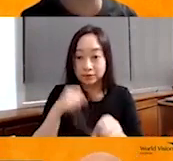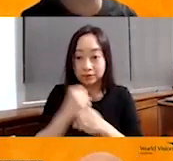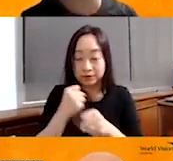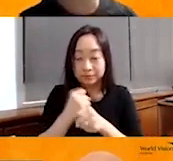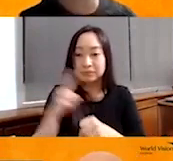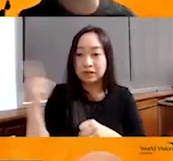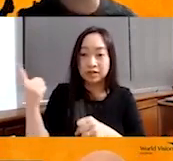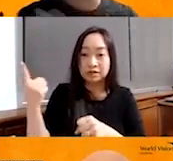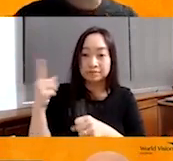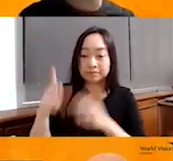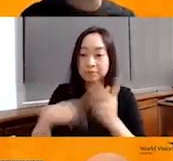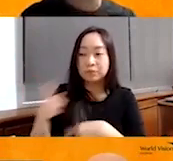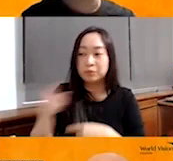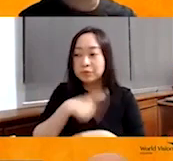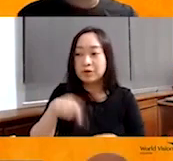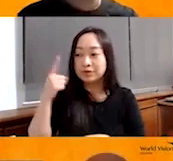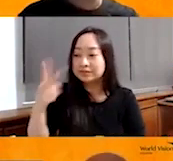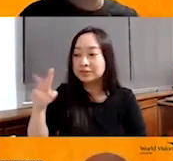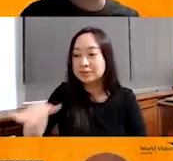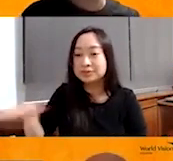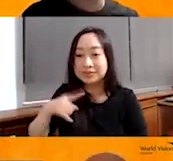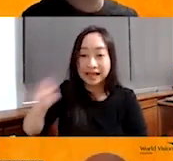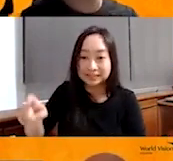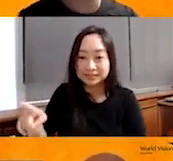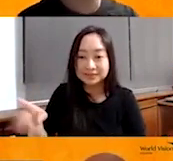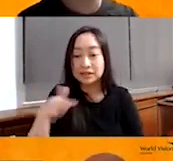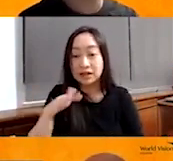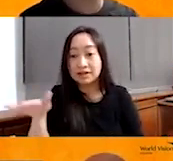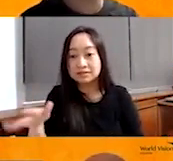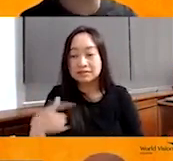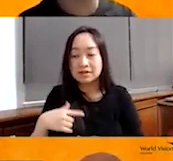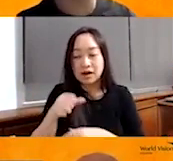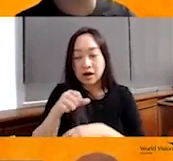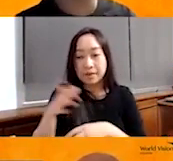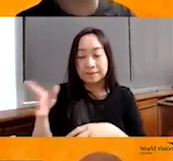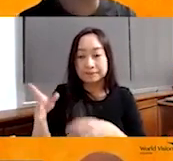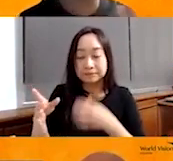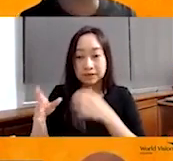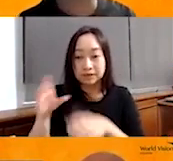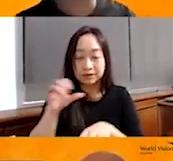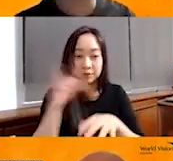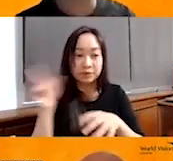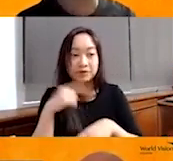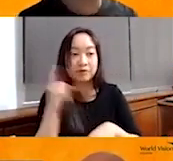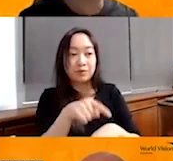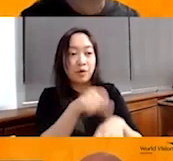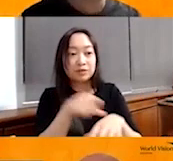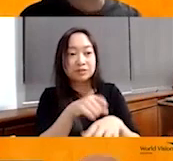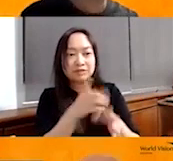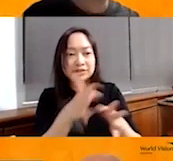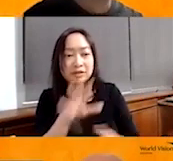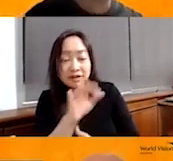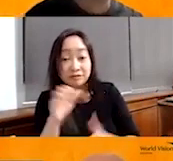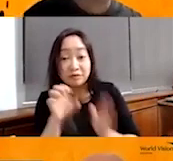the question we always ask is when we see children, we always go to the operations director, like in this case yourself and say, Ivan,